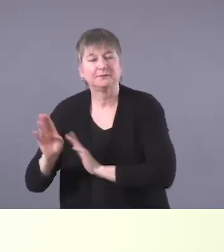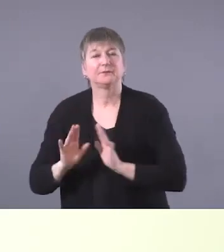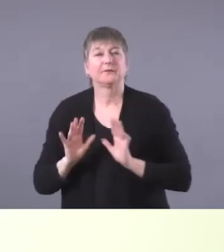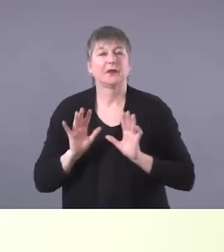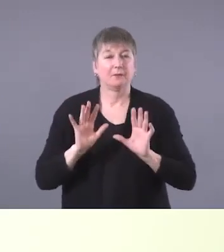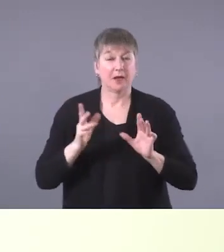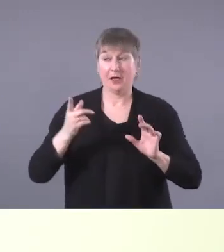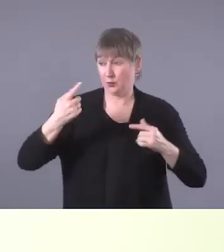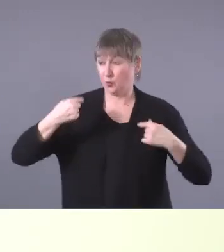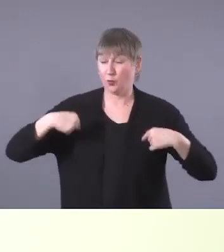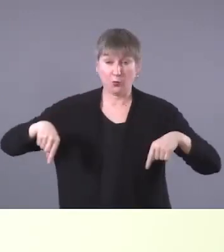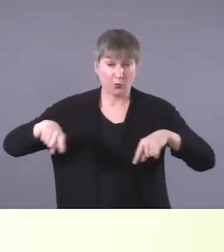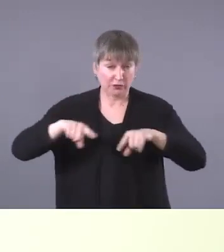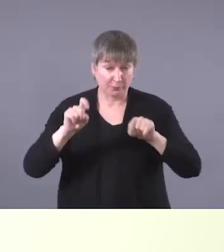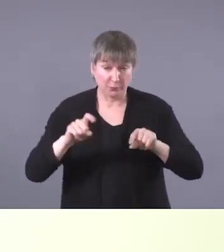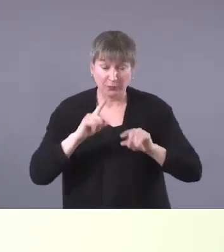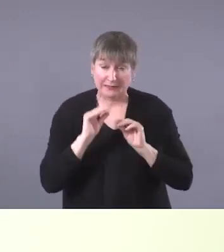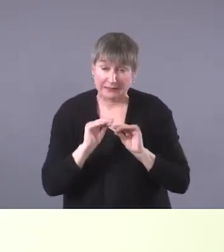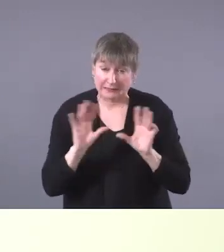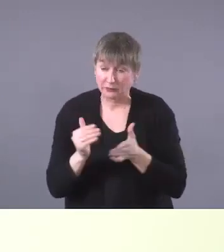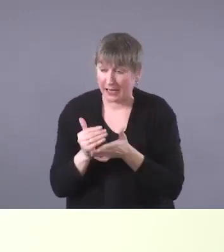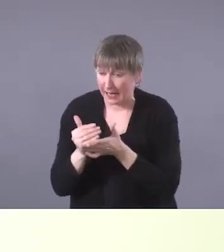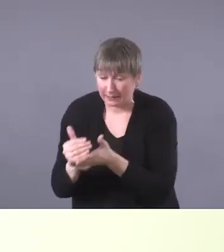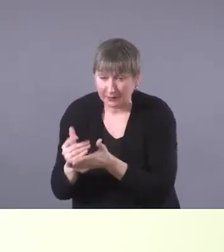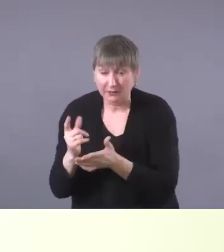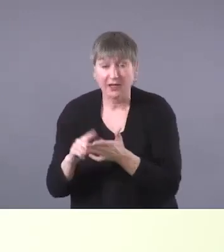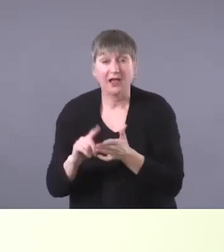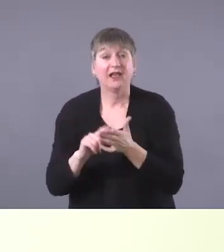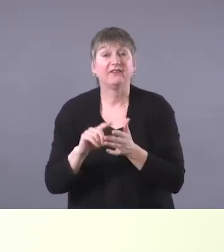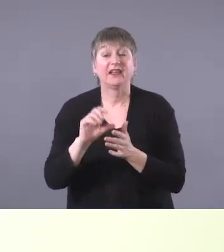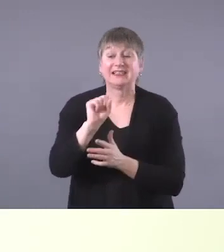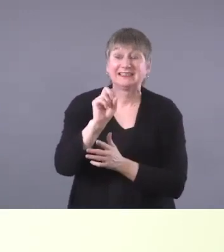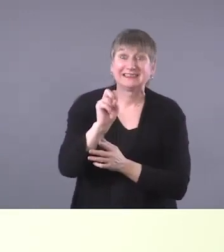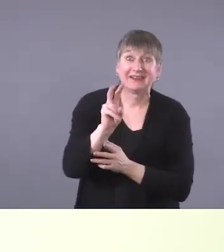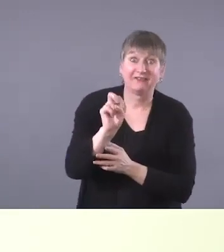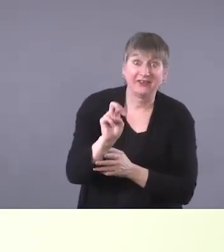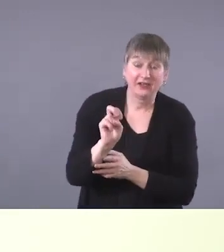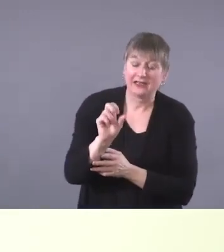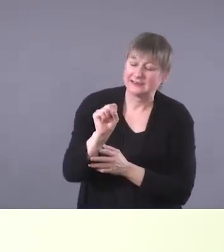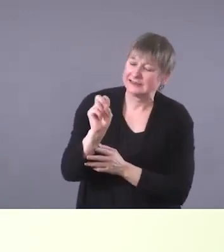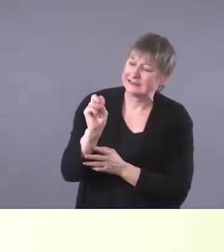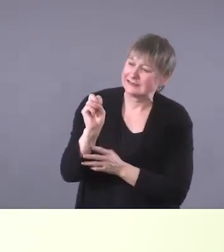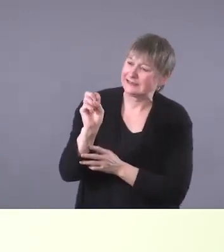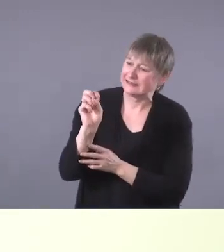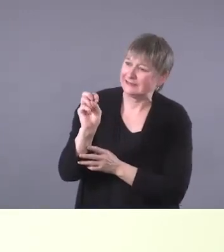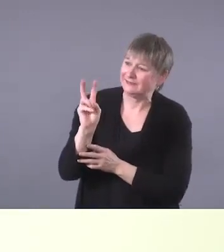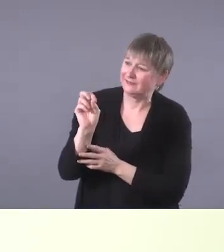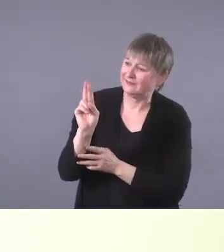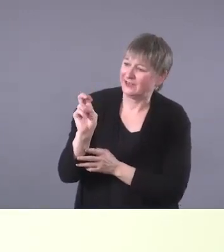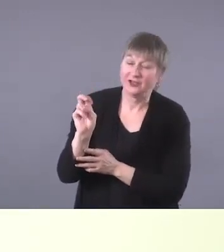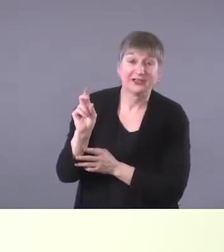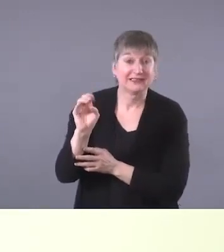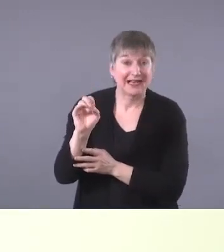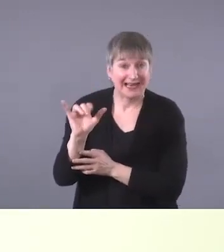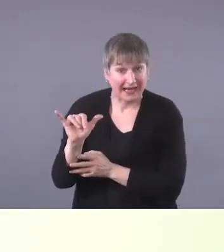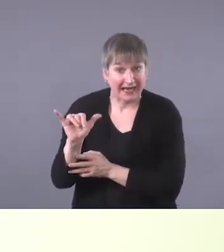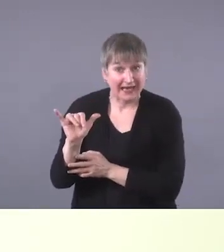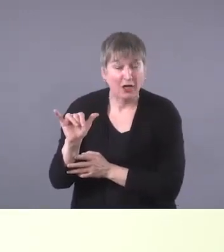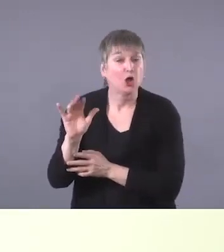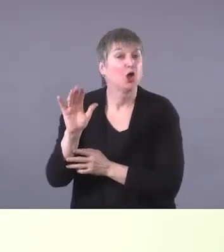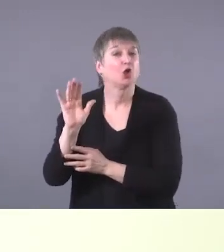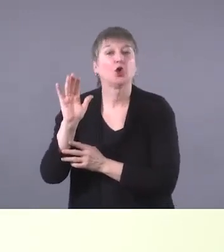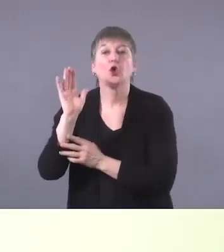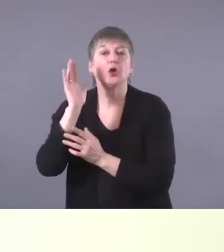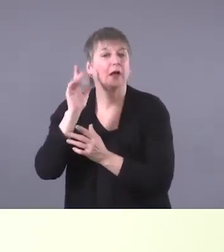be very clear in helping them understand that a, that a severe delay may be something that they'll completely come out of and that it, you know,